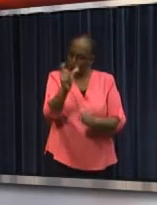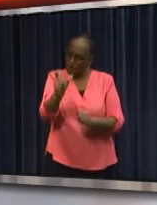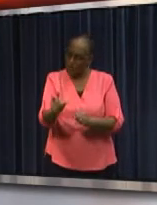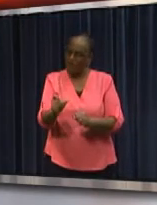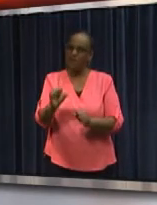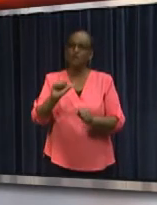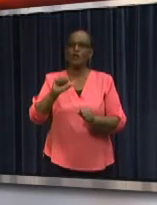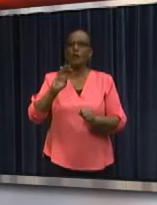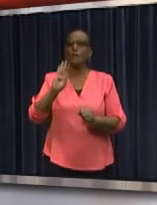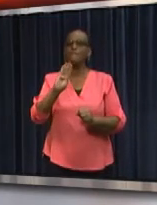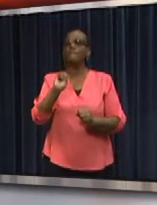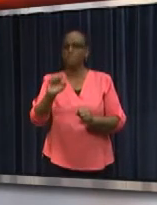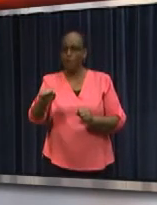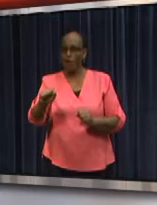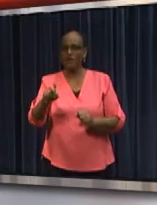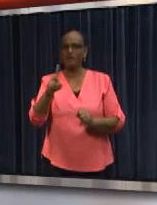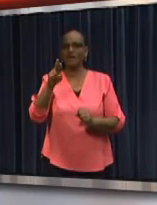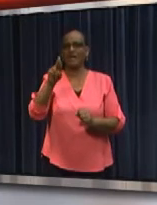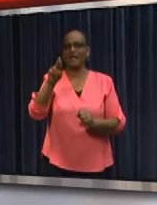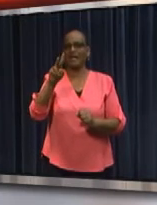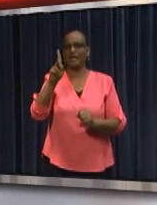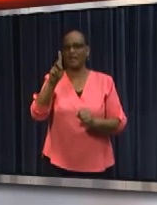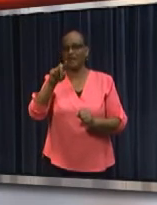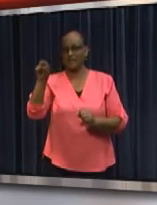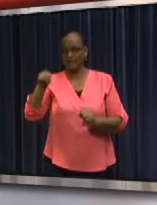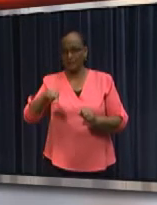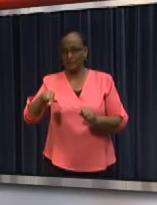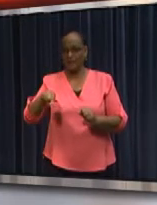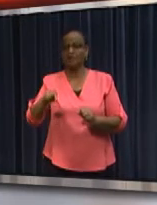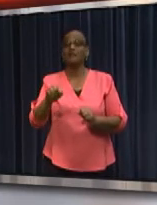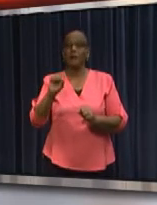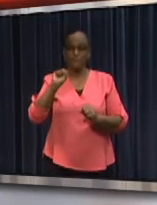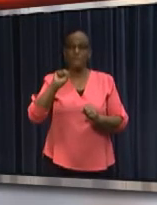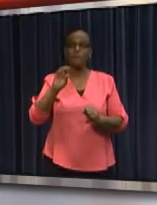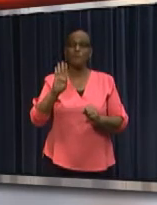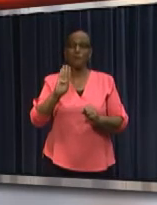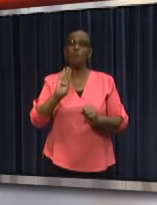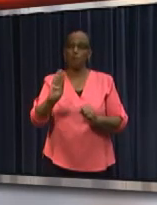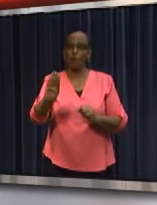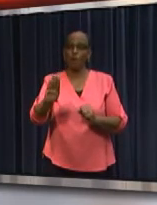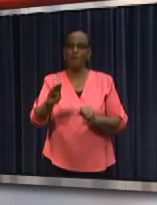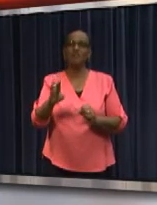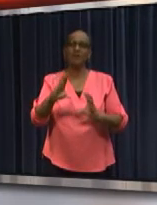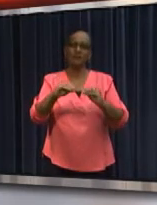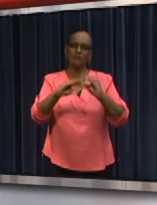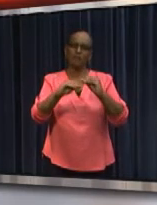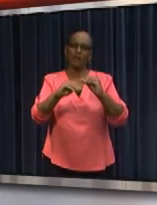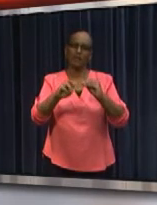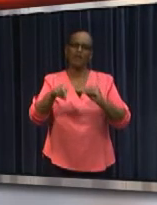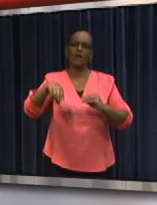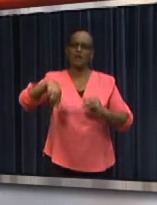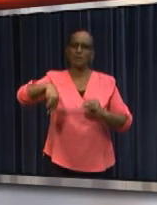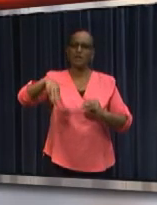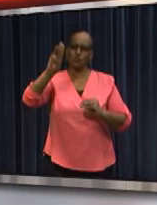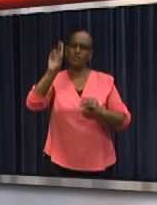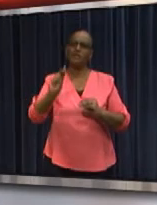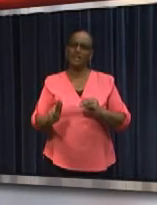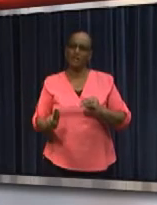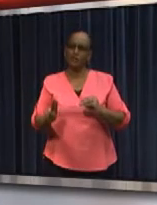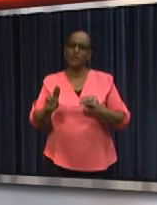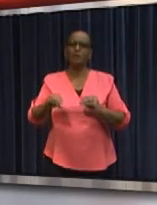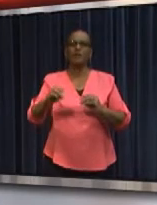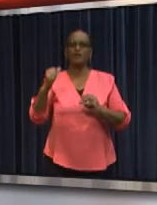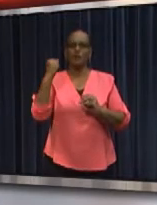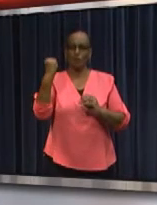The union is conducting talks with Manoj Hinduri, managing director, about the purchasing power